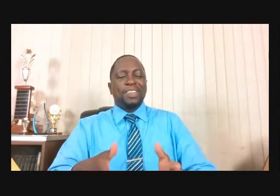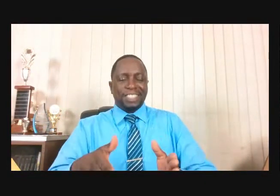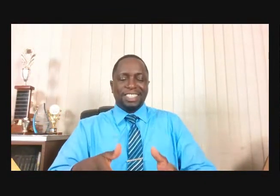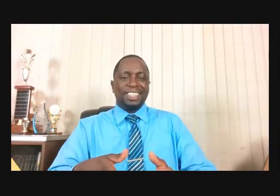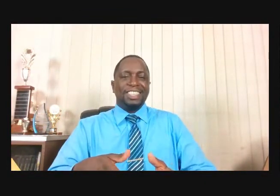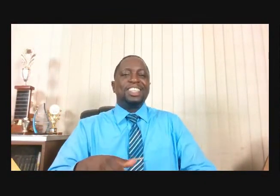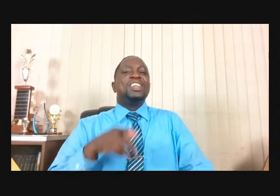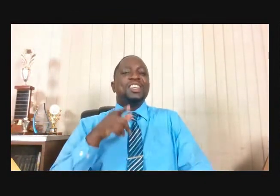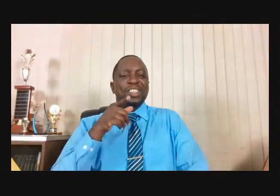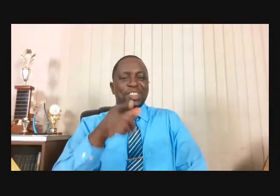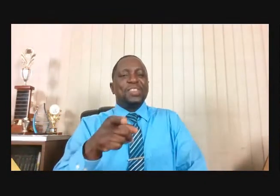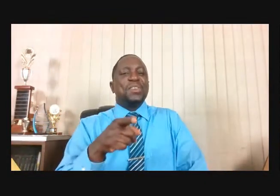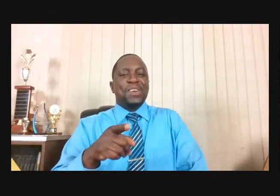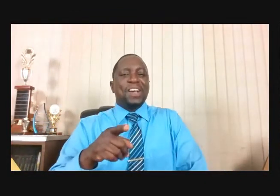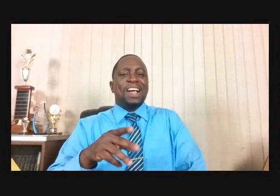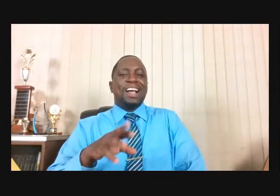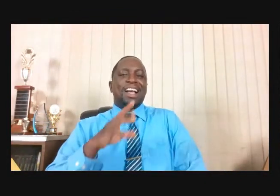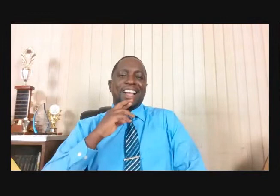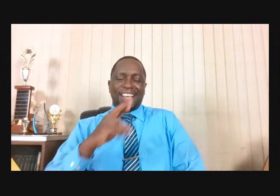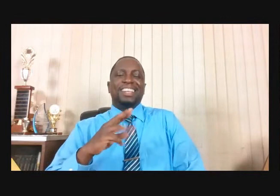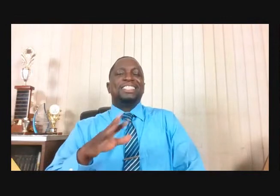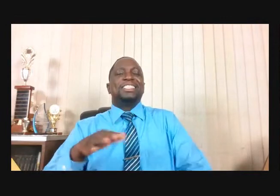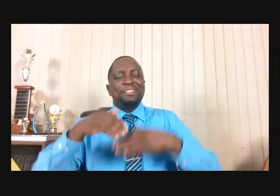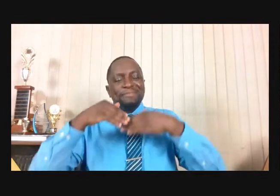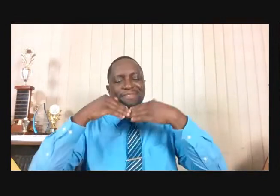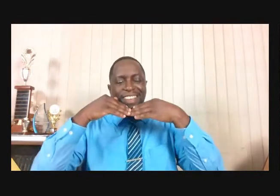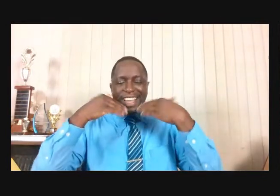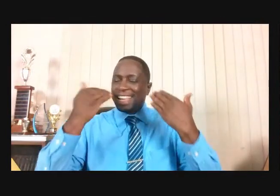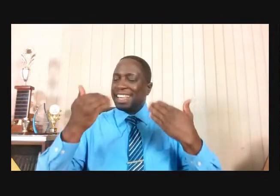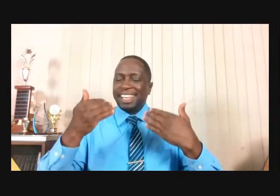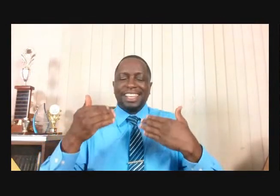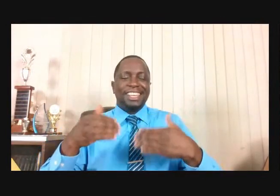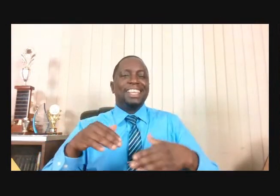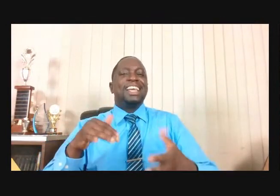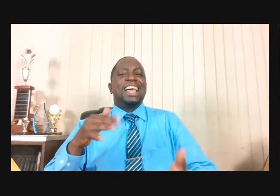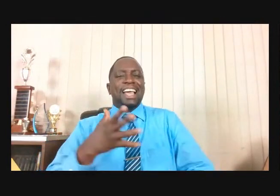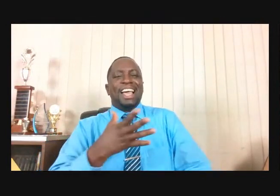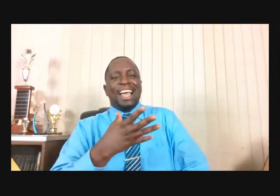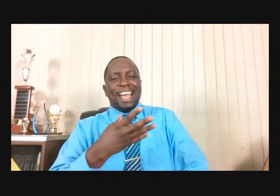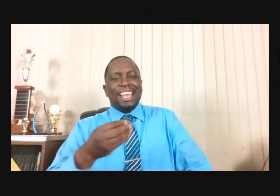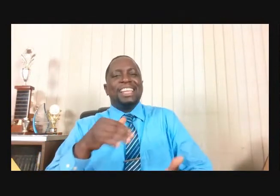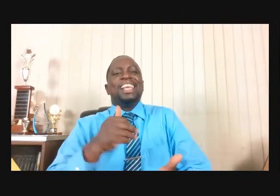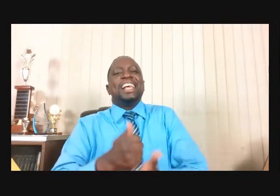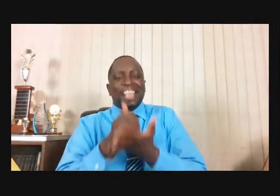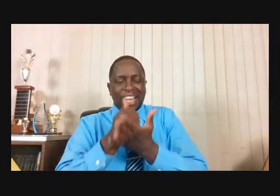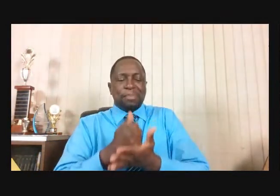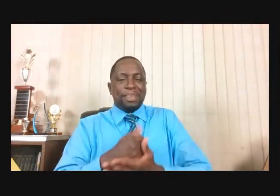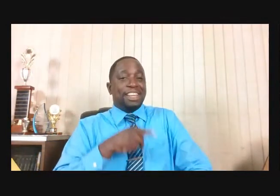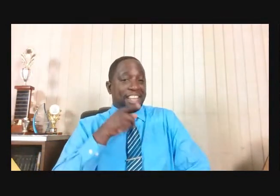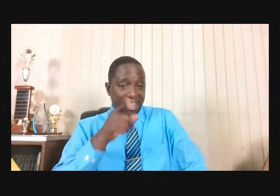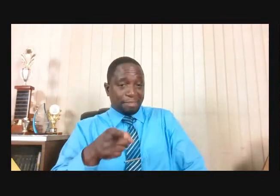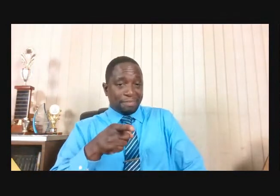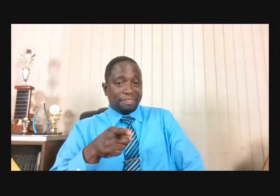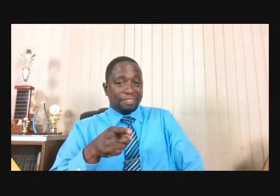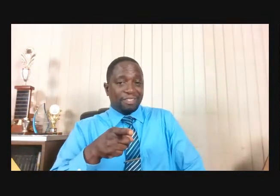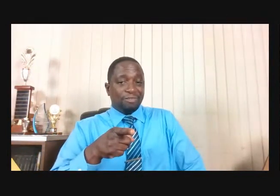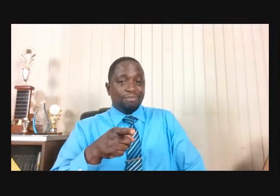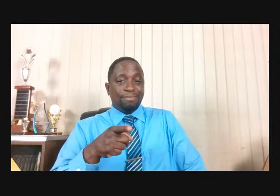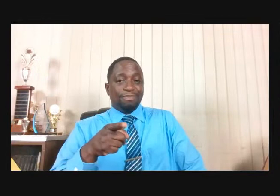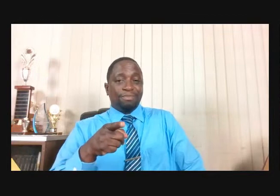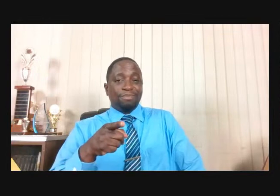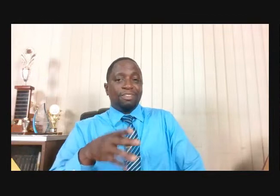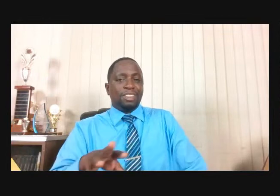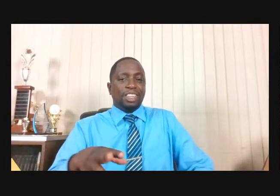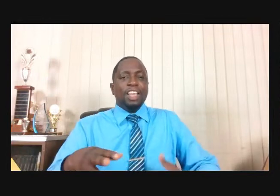actually smiling at me. The help you gave to those children to go back to